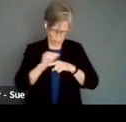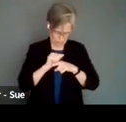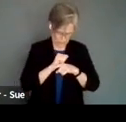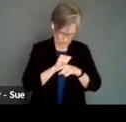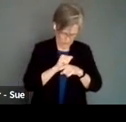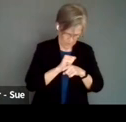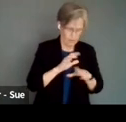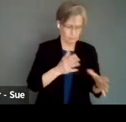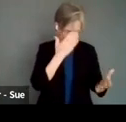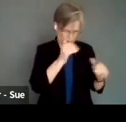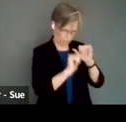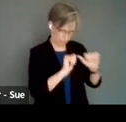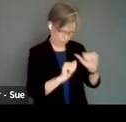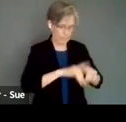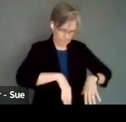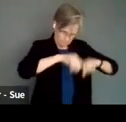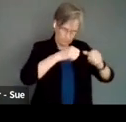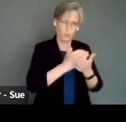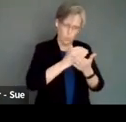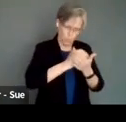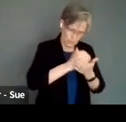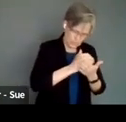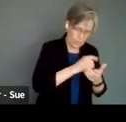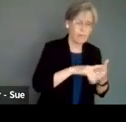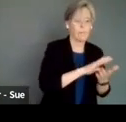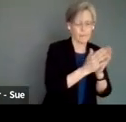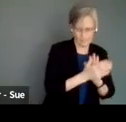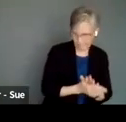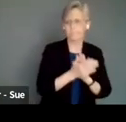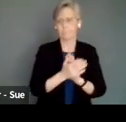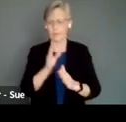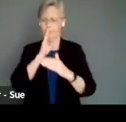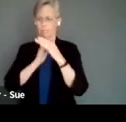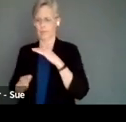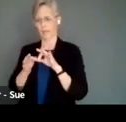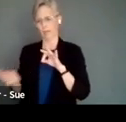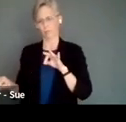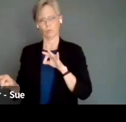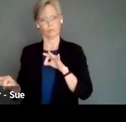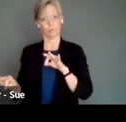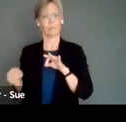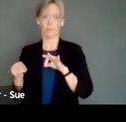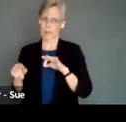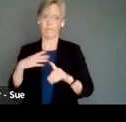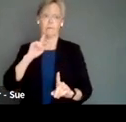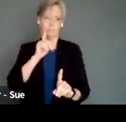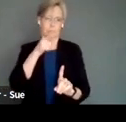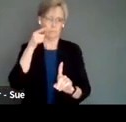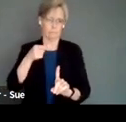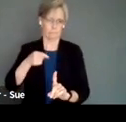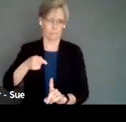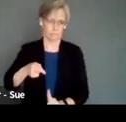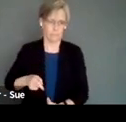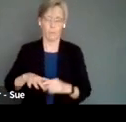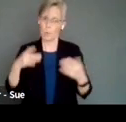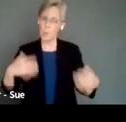plain language, you have to take an accredited course to become a plain language facilitator. And it is very specific, but it is very